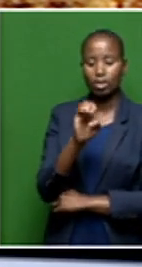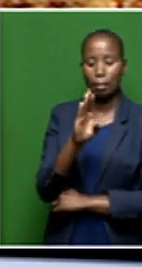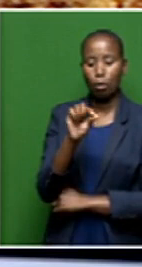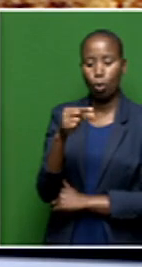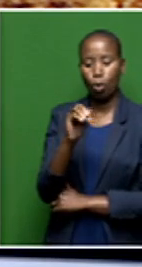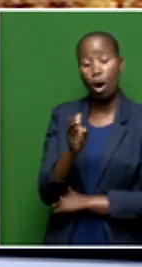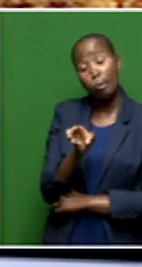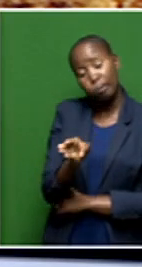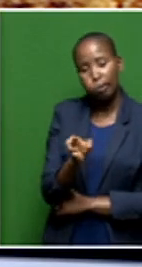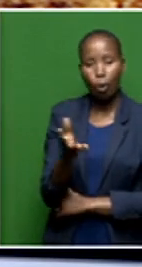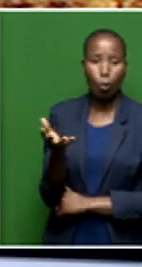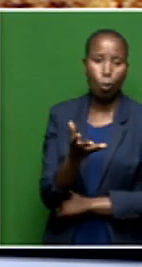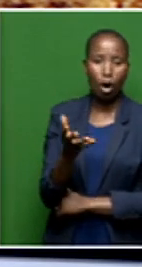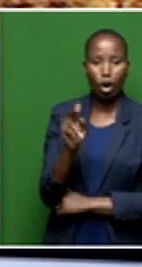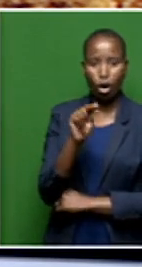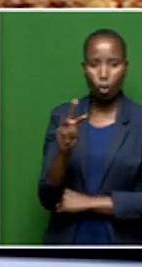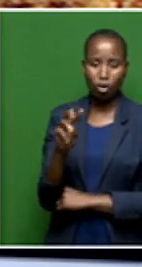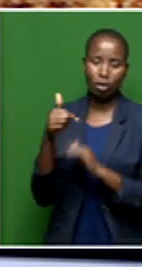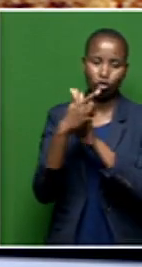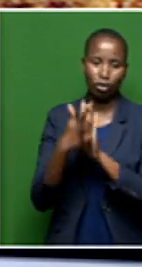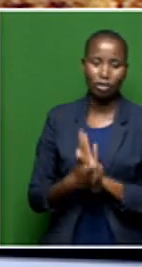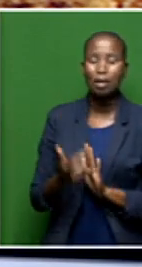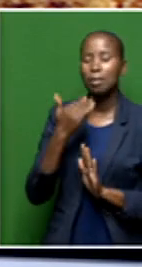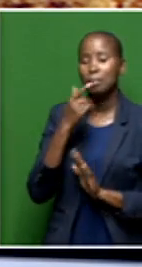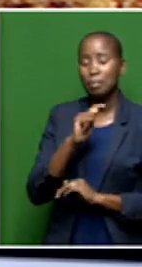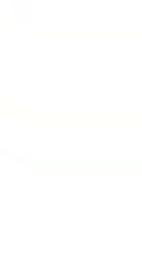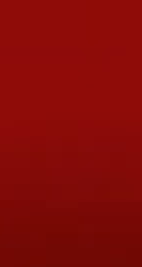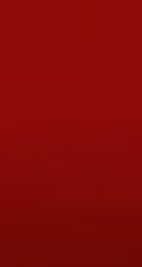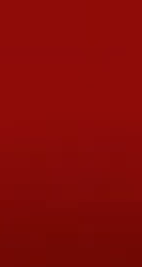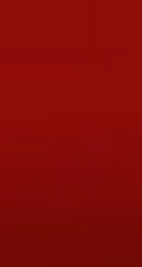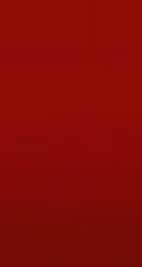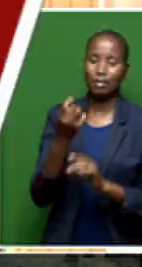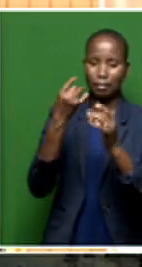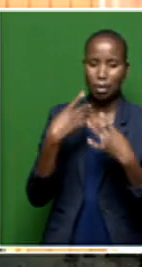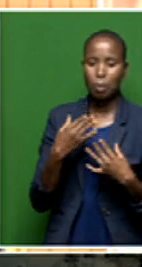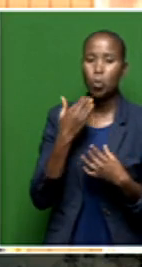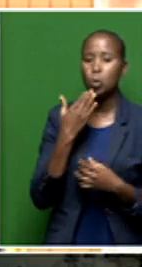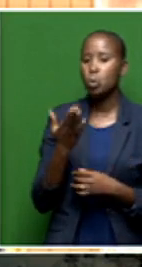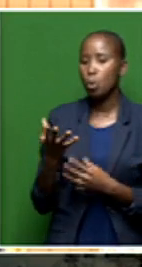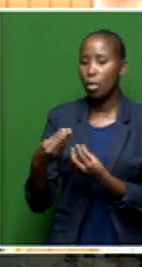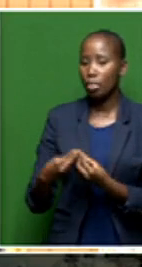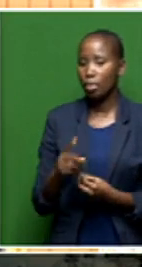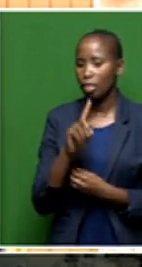at the Northwest Legislature. Taboho, good morning. Give us an update. And I know that you joined with a guest there as well.